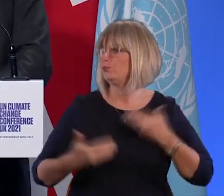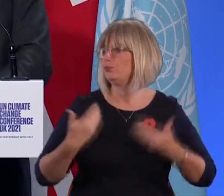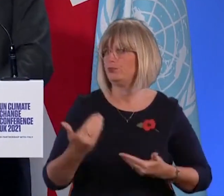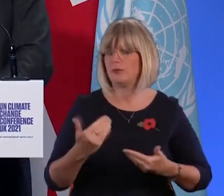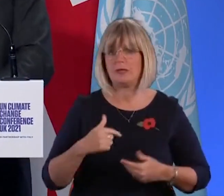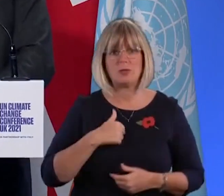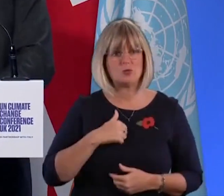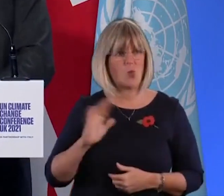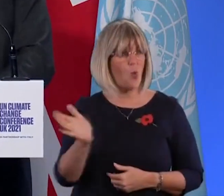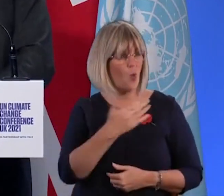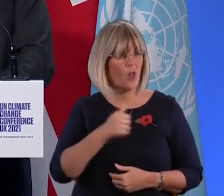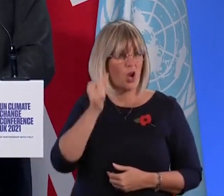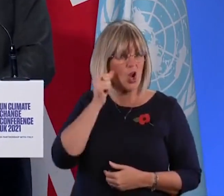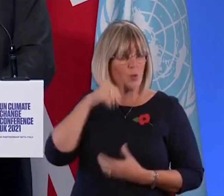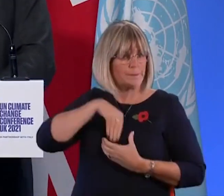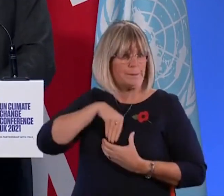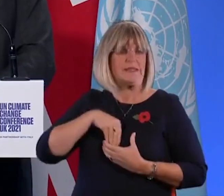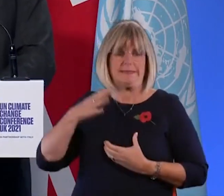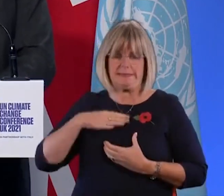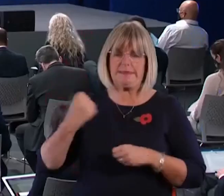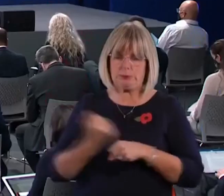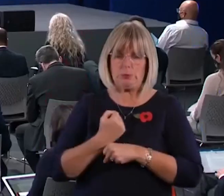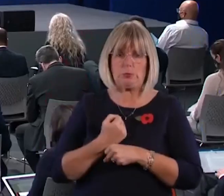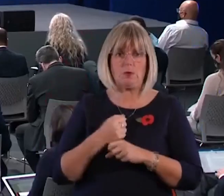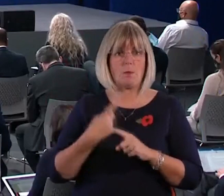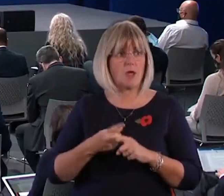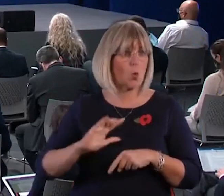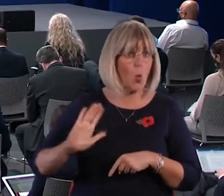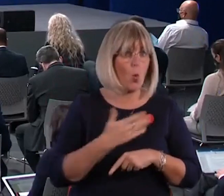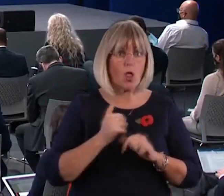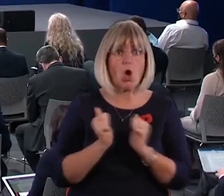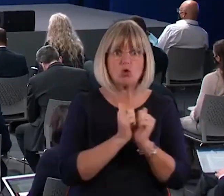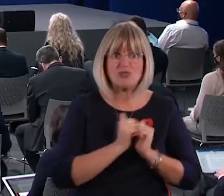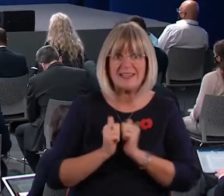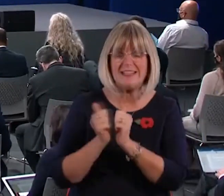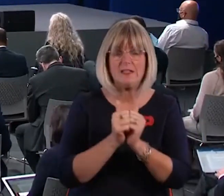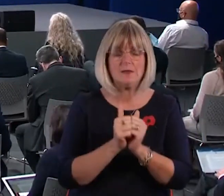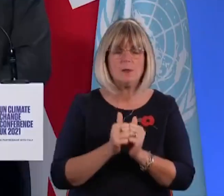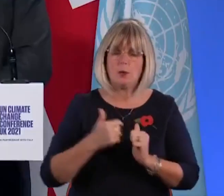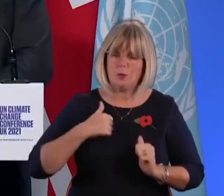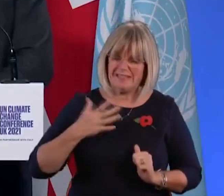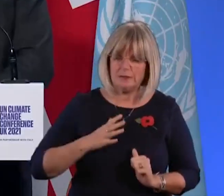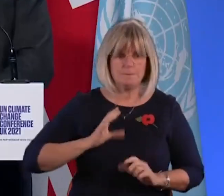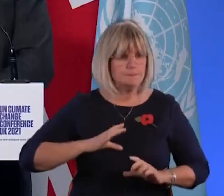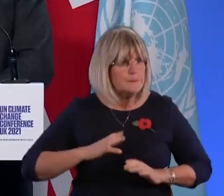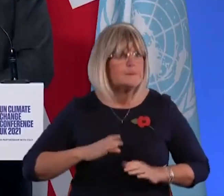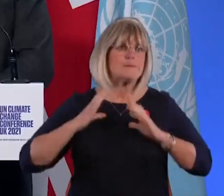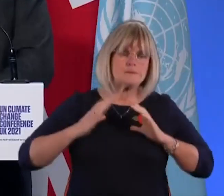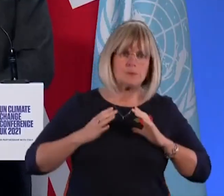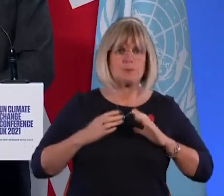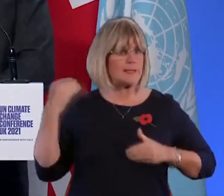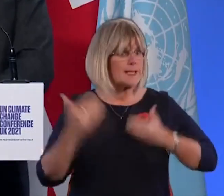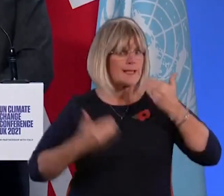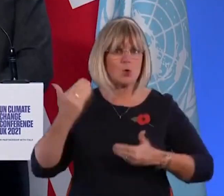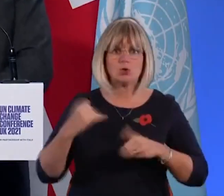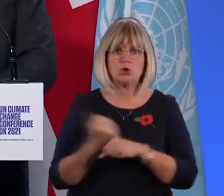courage actually to get on and do it. So now is the time for everyone to come together and show the determination needed